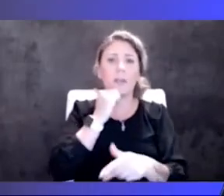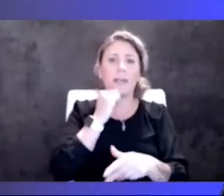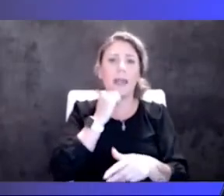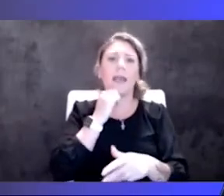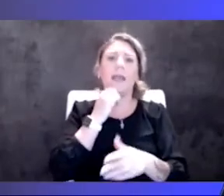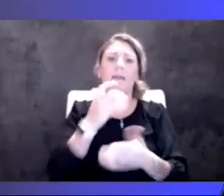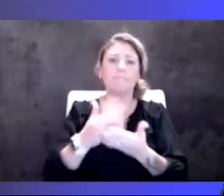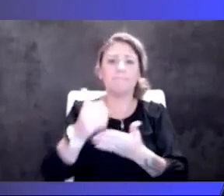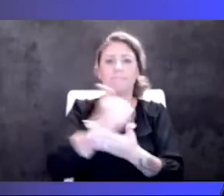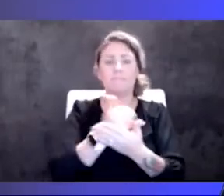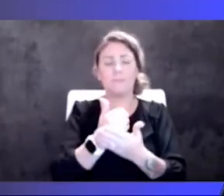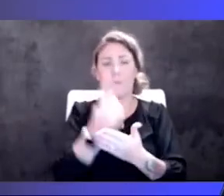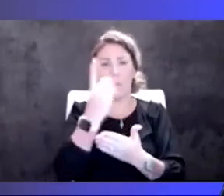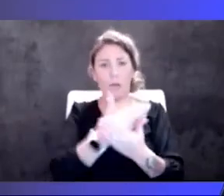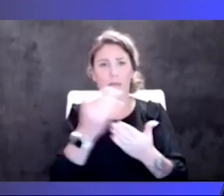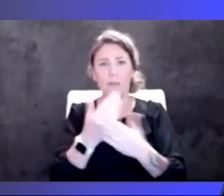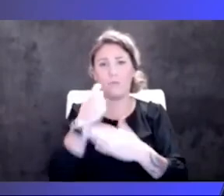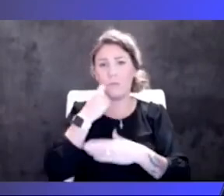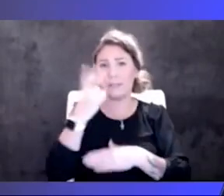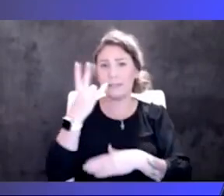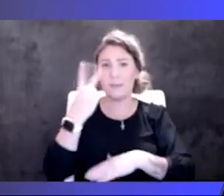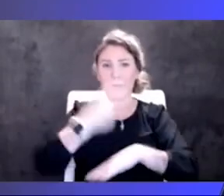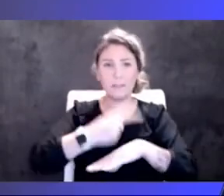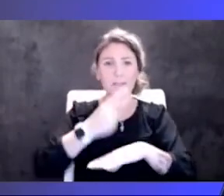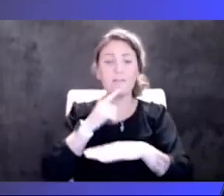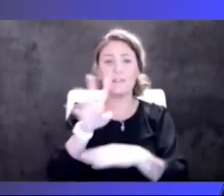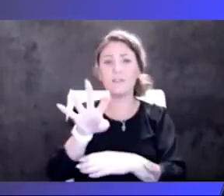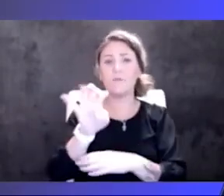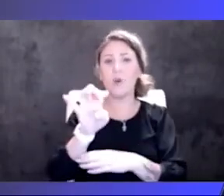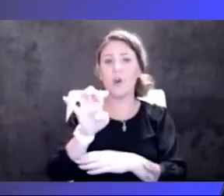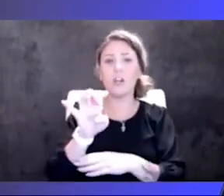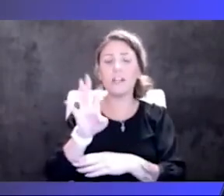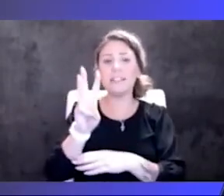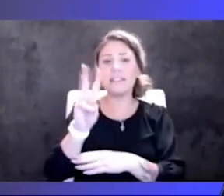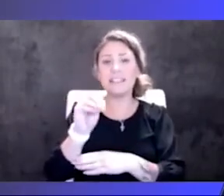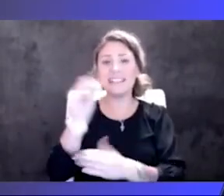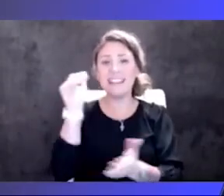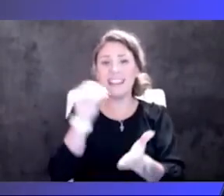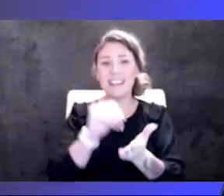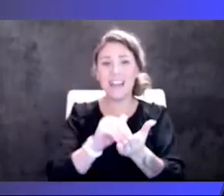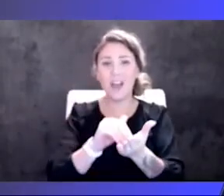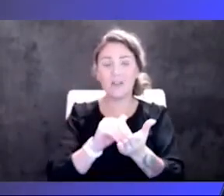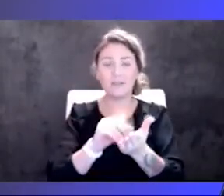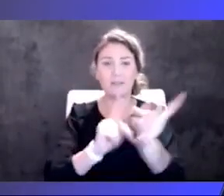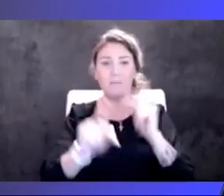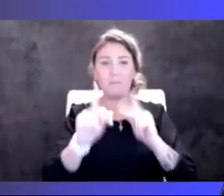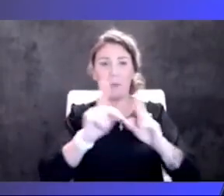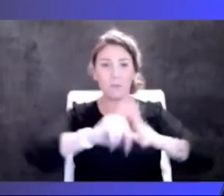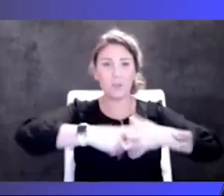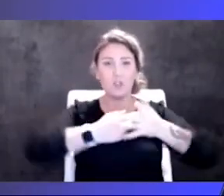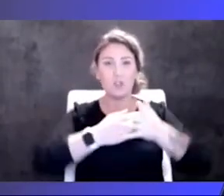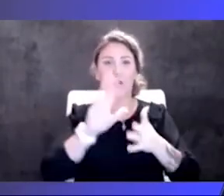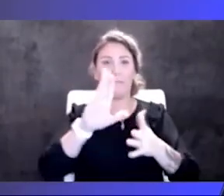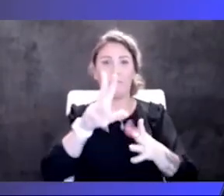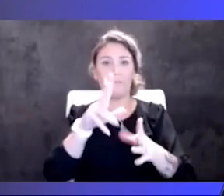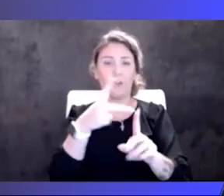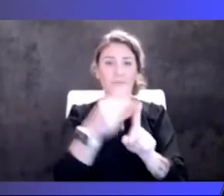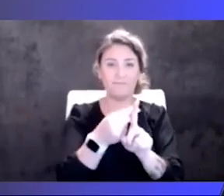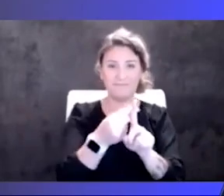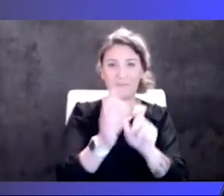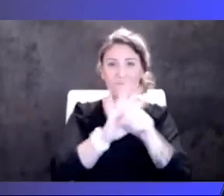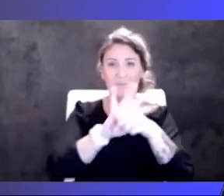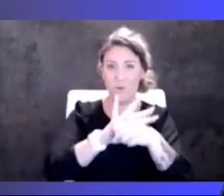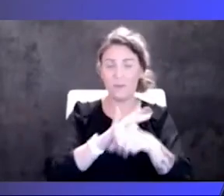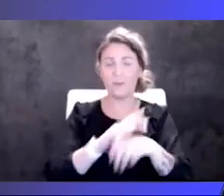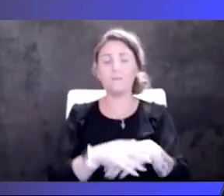in the last seven days, 460,000 people have initiated their COVID-19 vaccine series. So, you know, I think